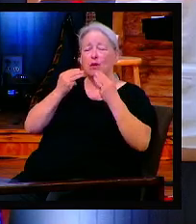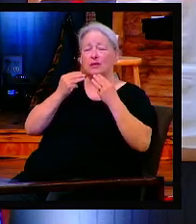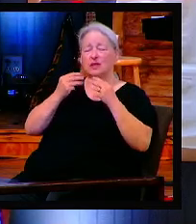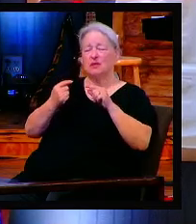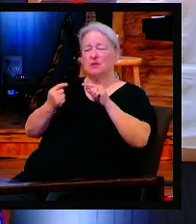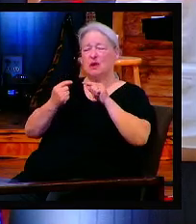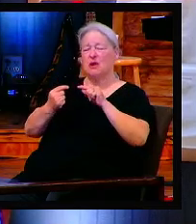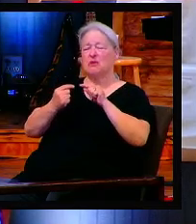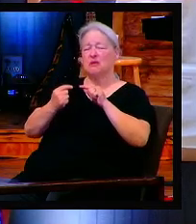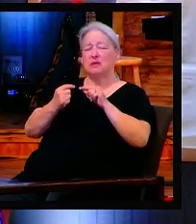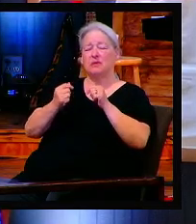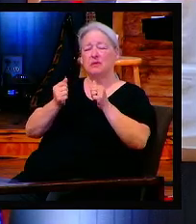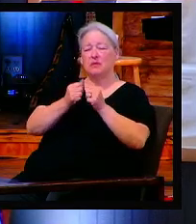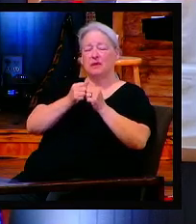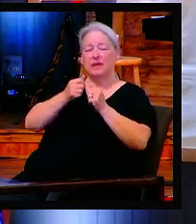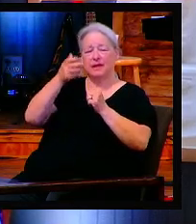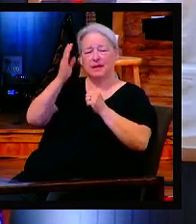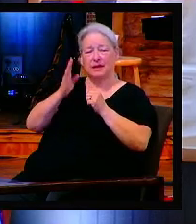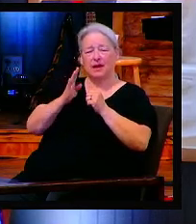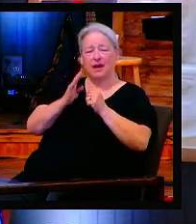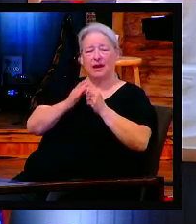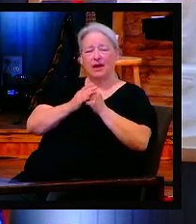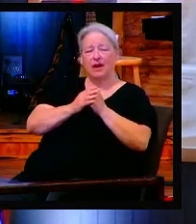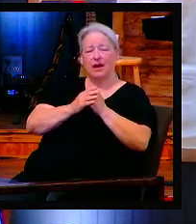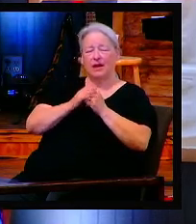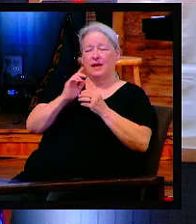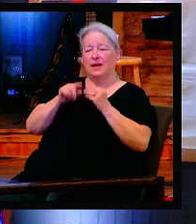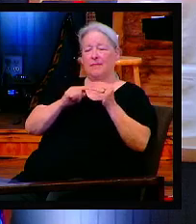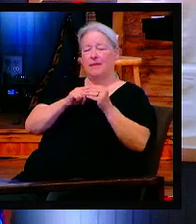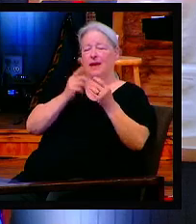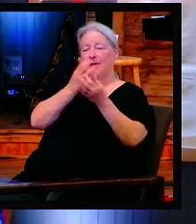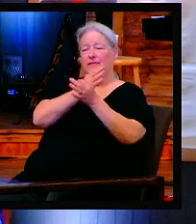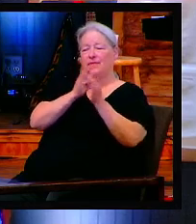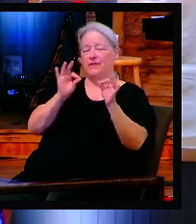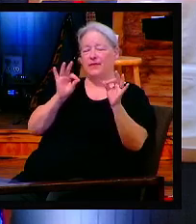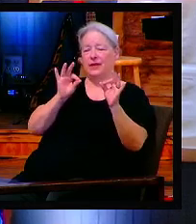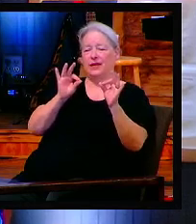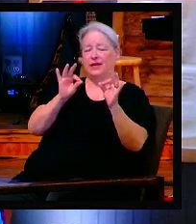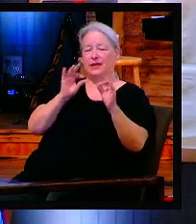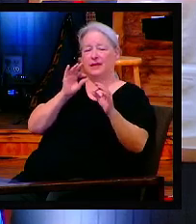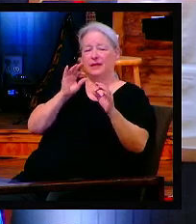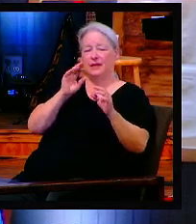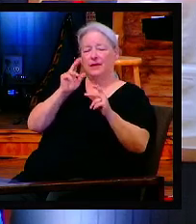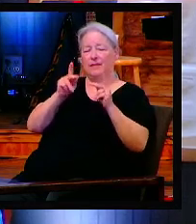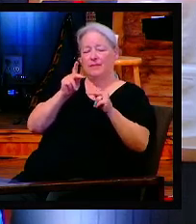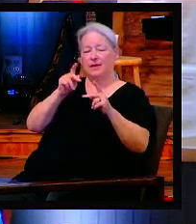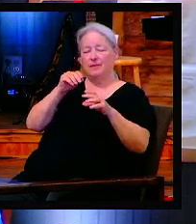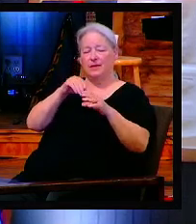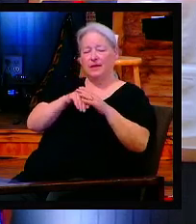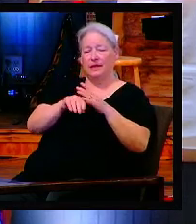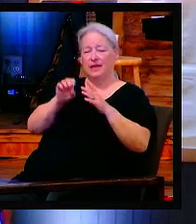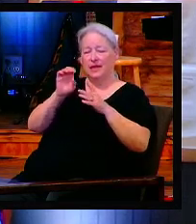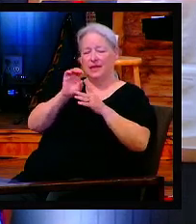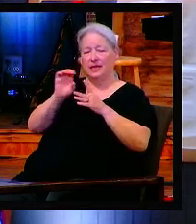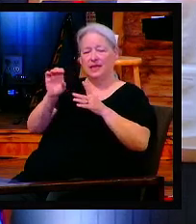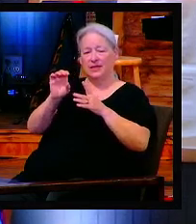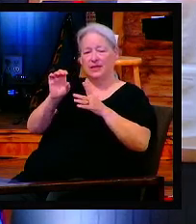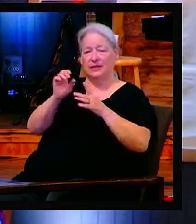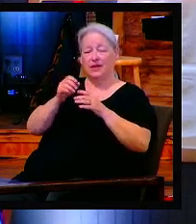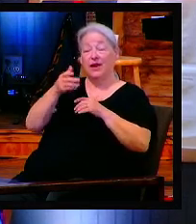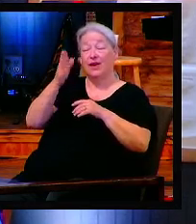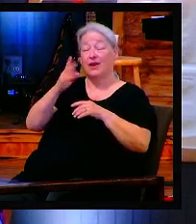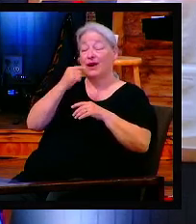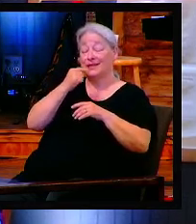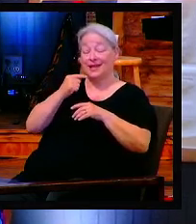back and to help free his people, the Israelites, and God said, I will show a strong right hand and I will deliver